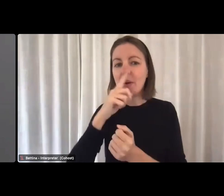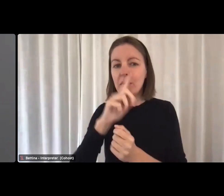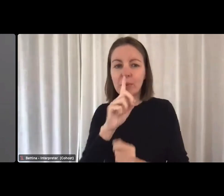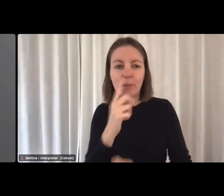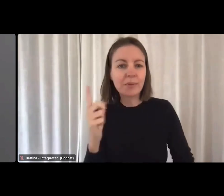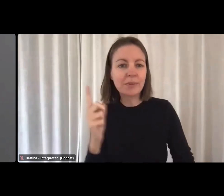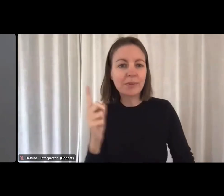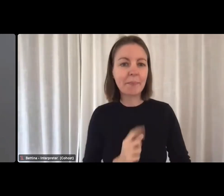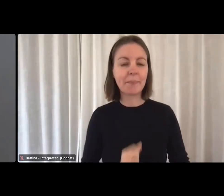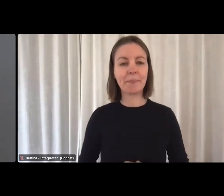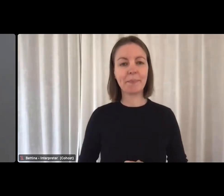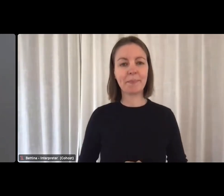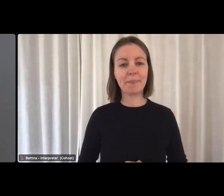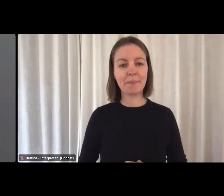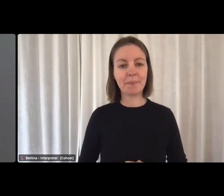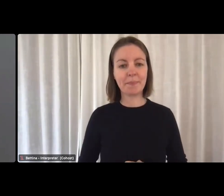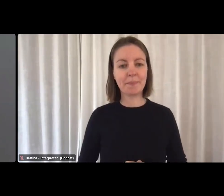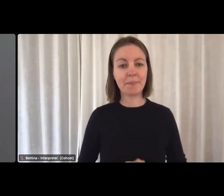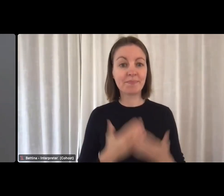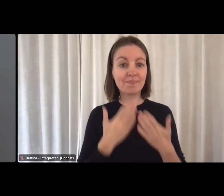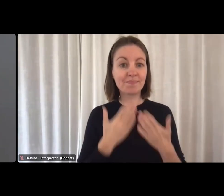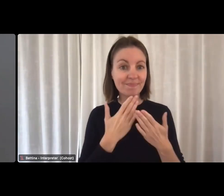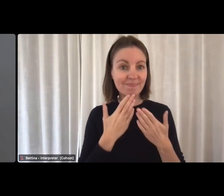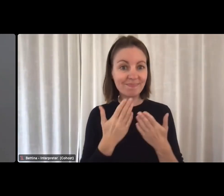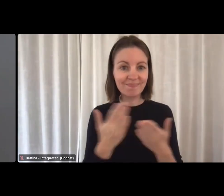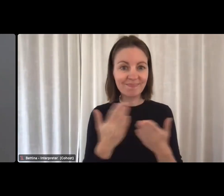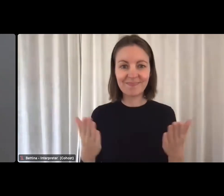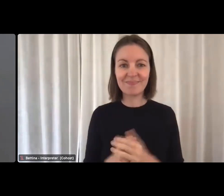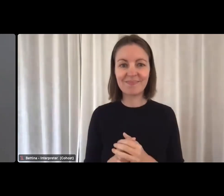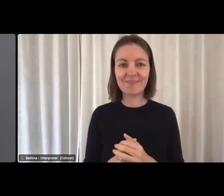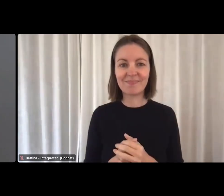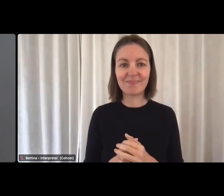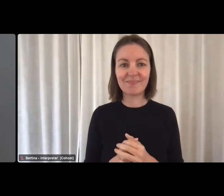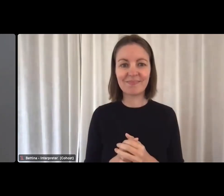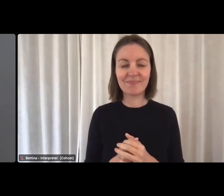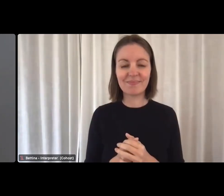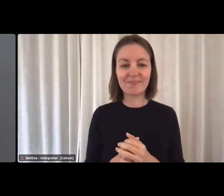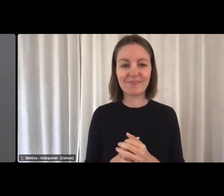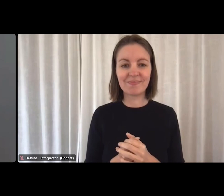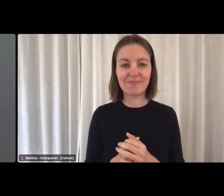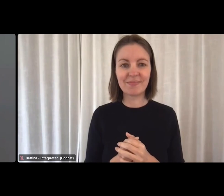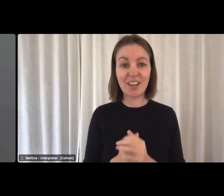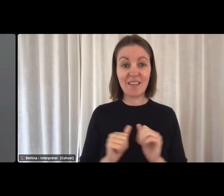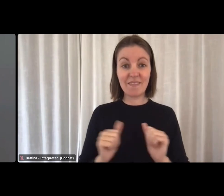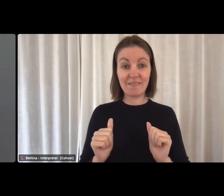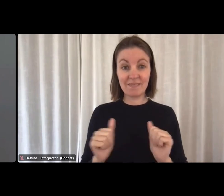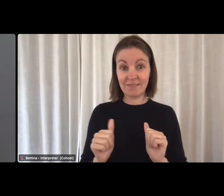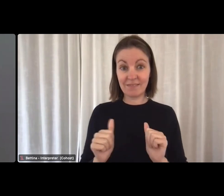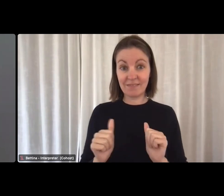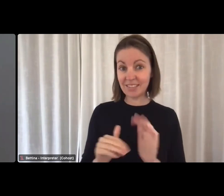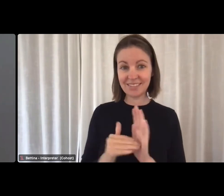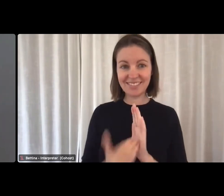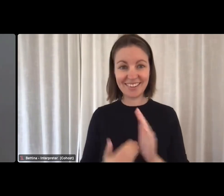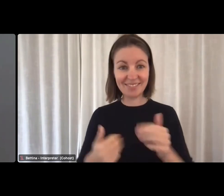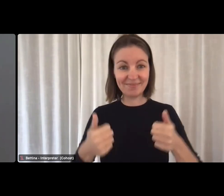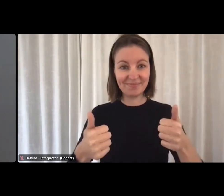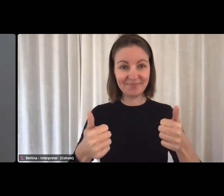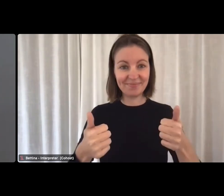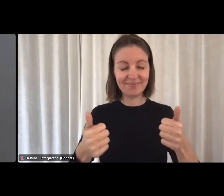you want to re-watch it. Thanks, everyone. I will. We will sign off on the webinar.